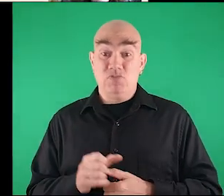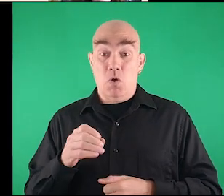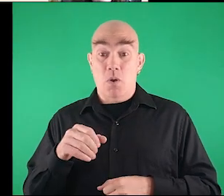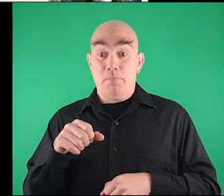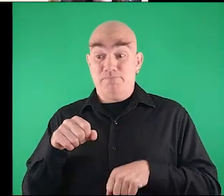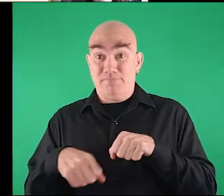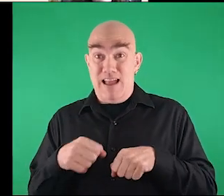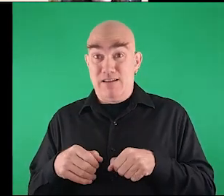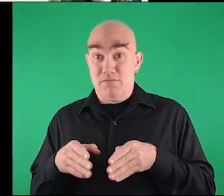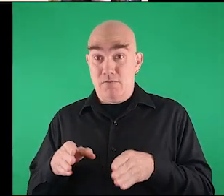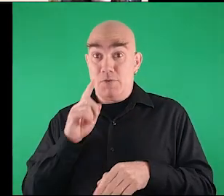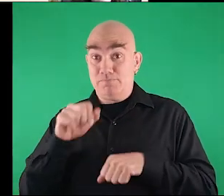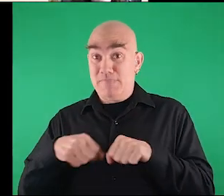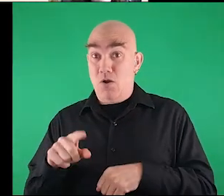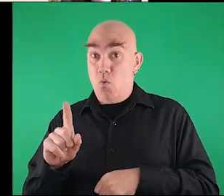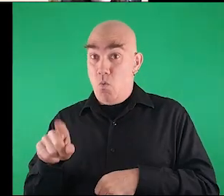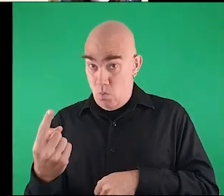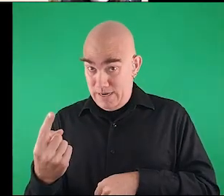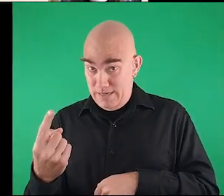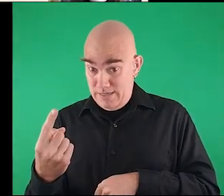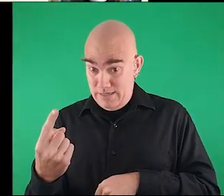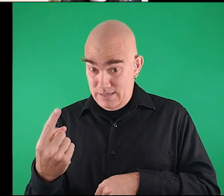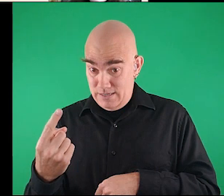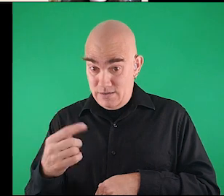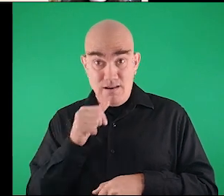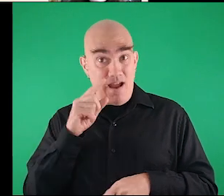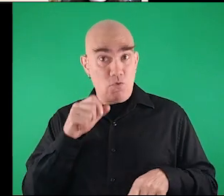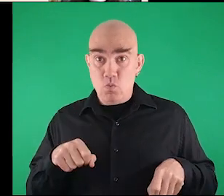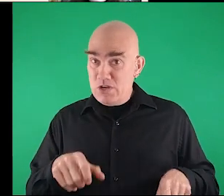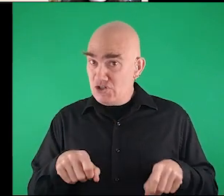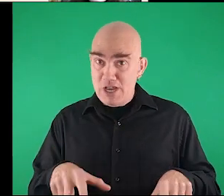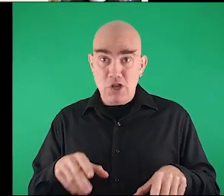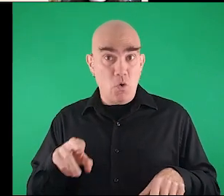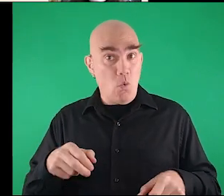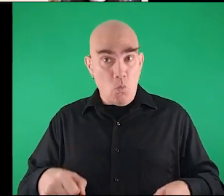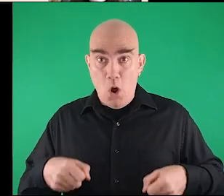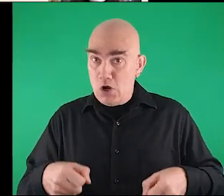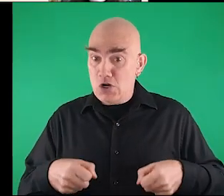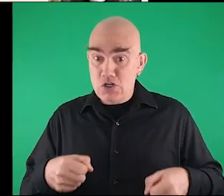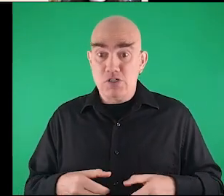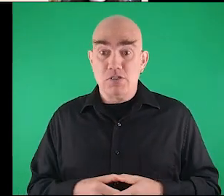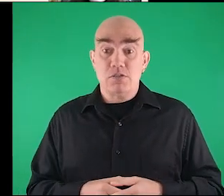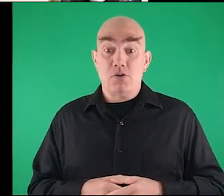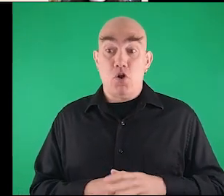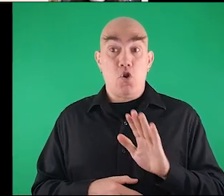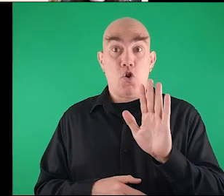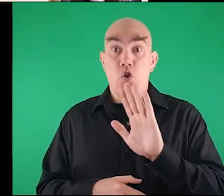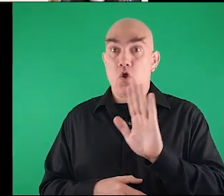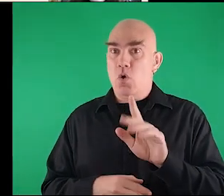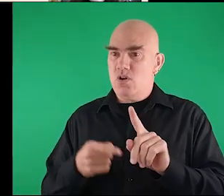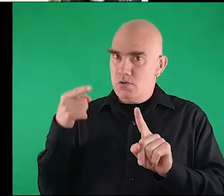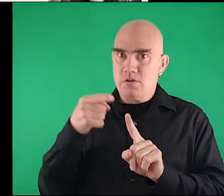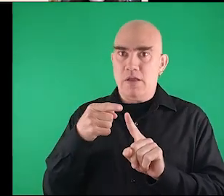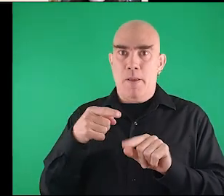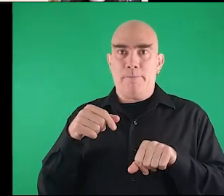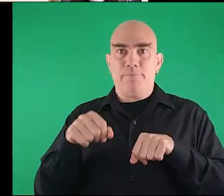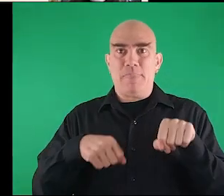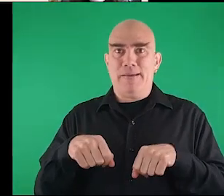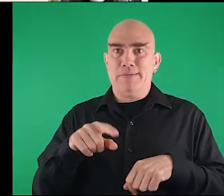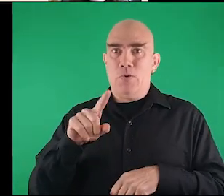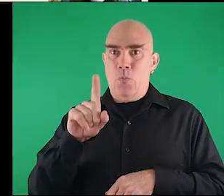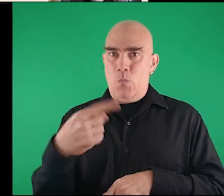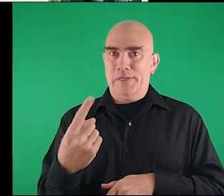and the bicycle route is just for bicycles and not for wheelchairs or walkers no no